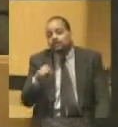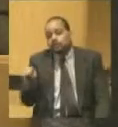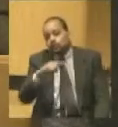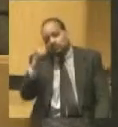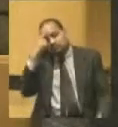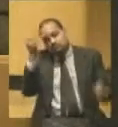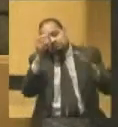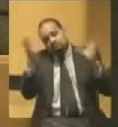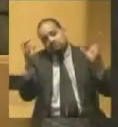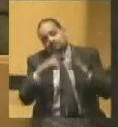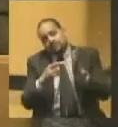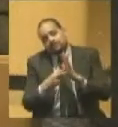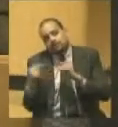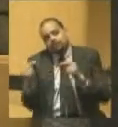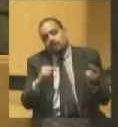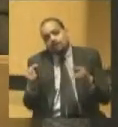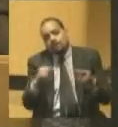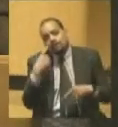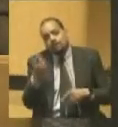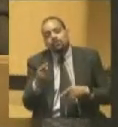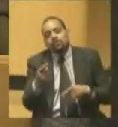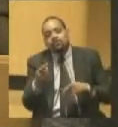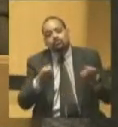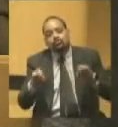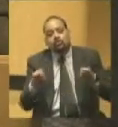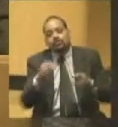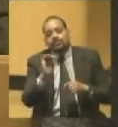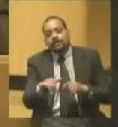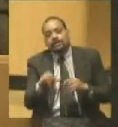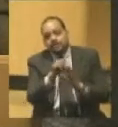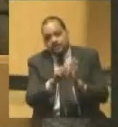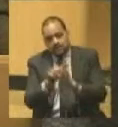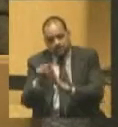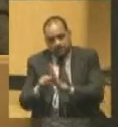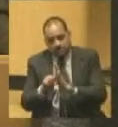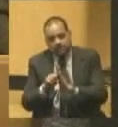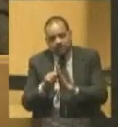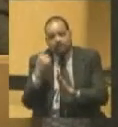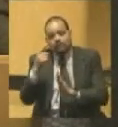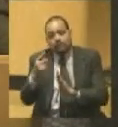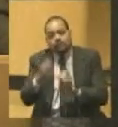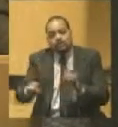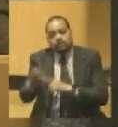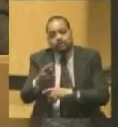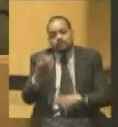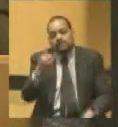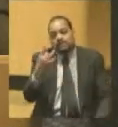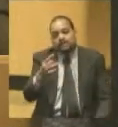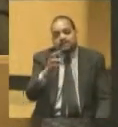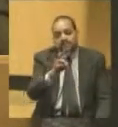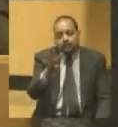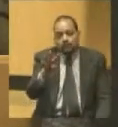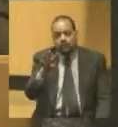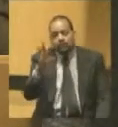control of the states for the next year. 1864, the presidential